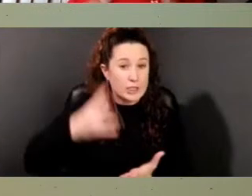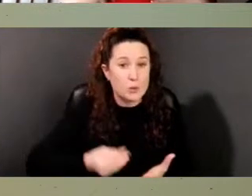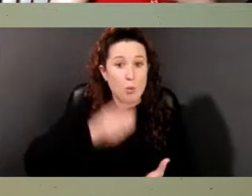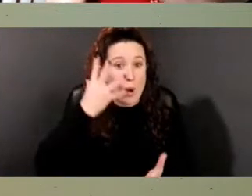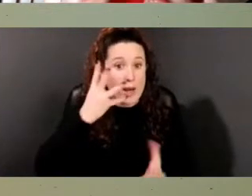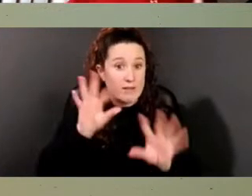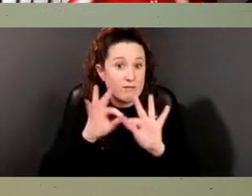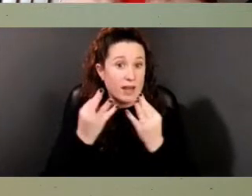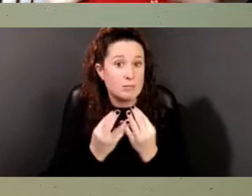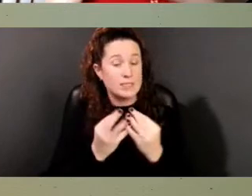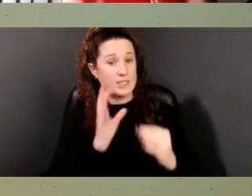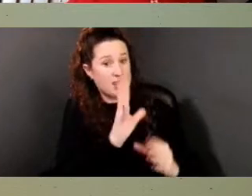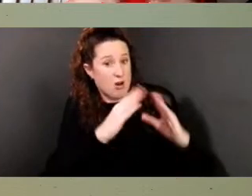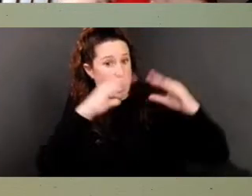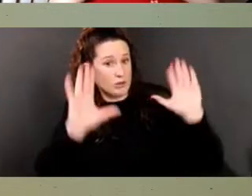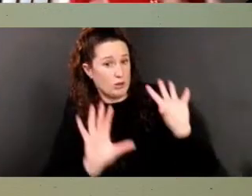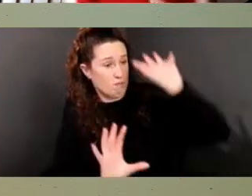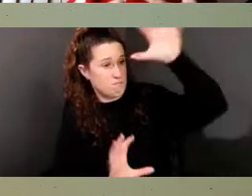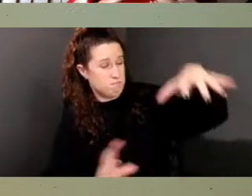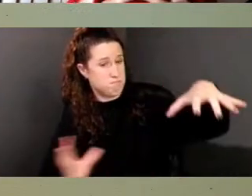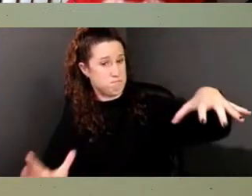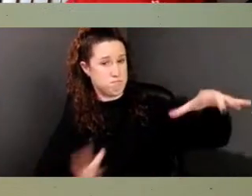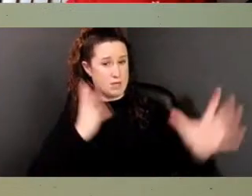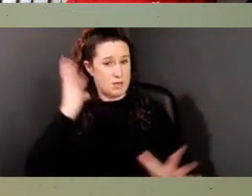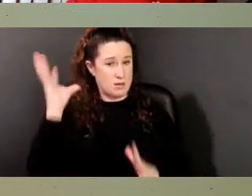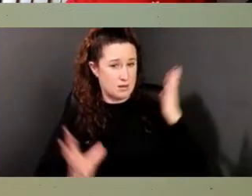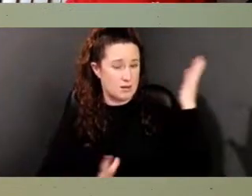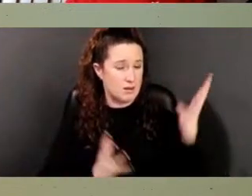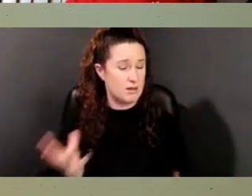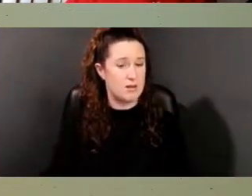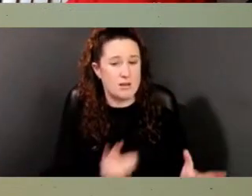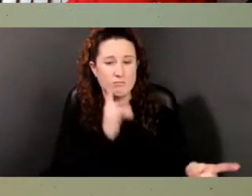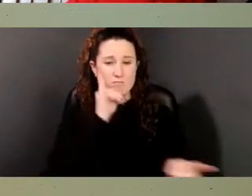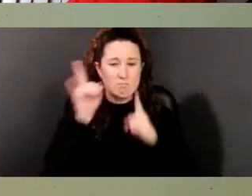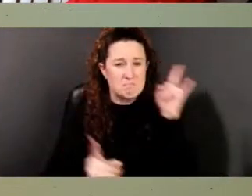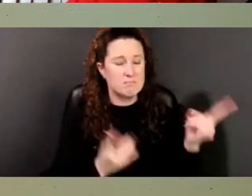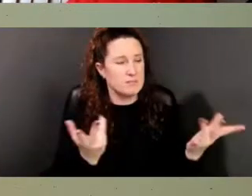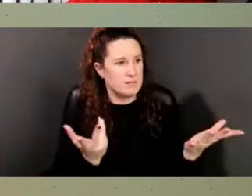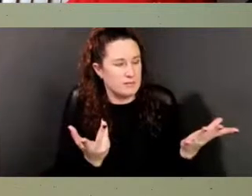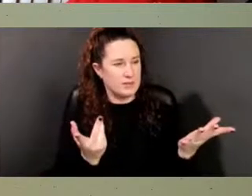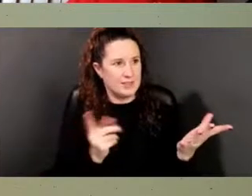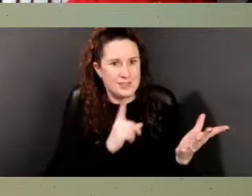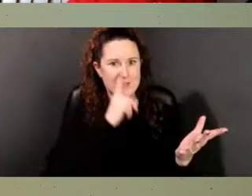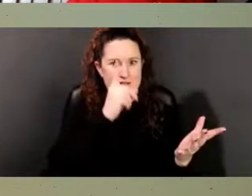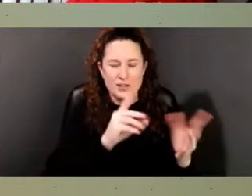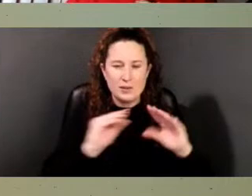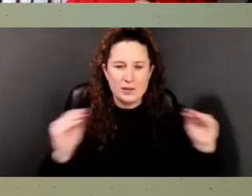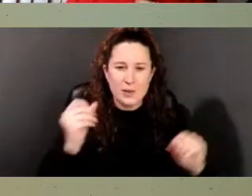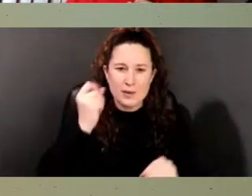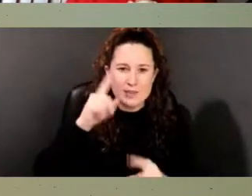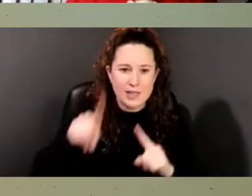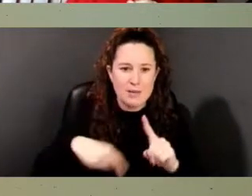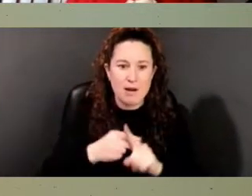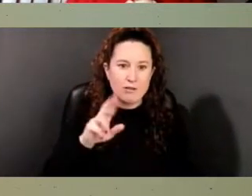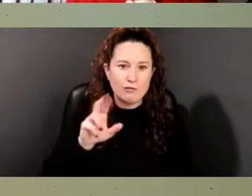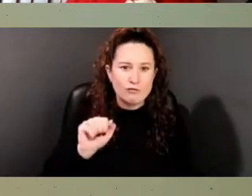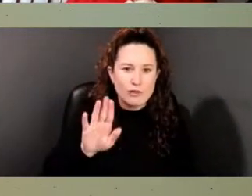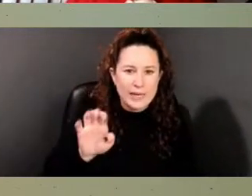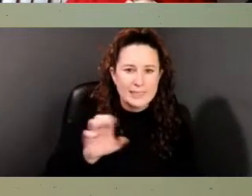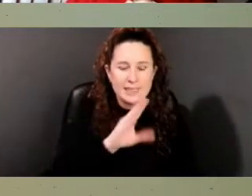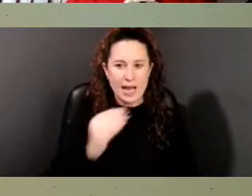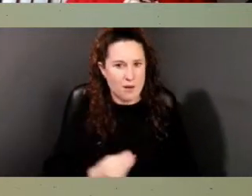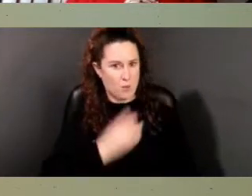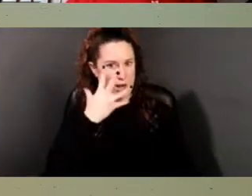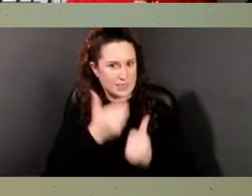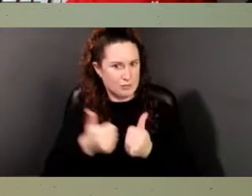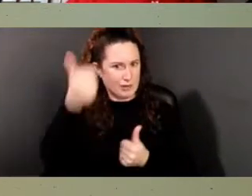aristocracy, again, there's no real understanding how race and whiteness and white supremacy plays into